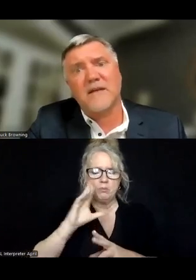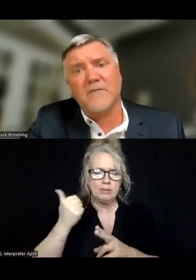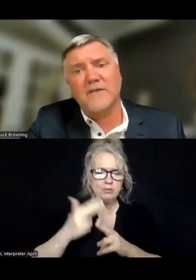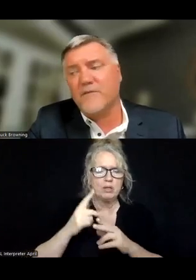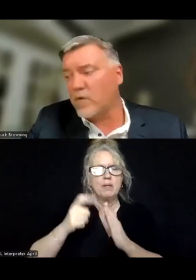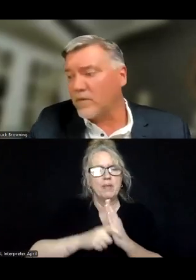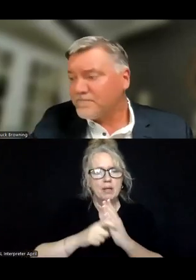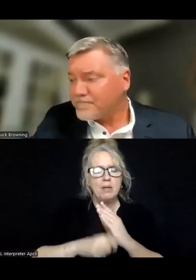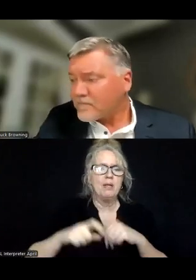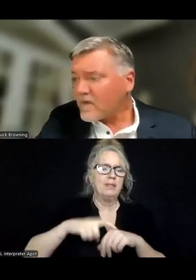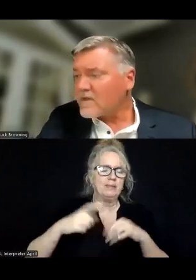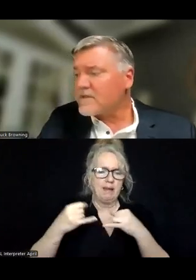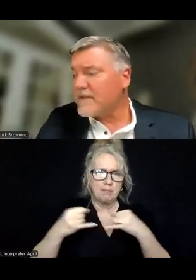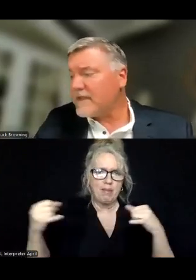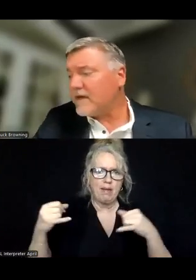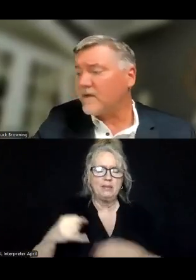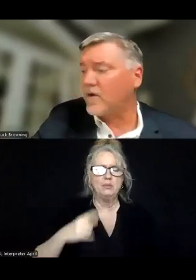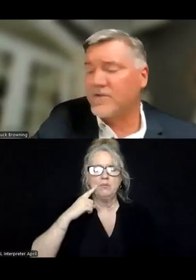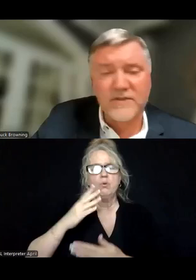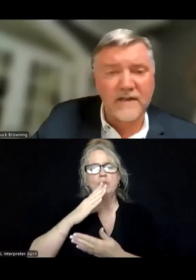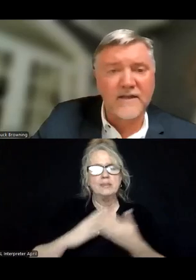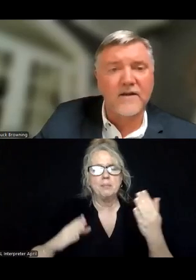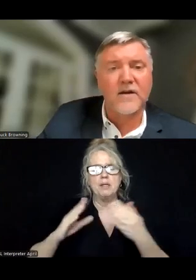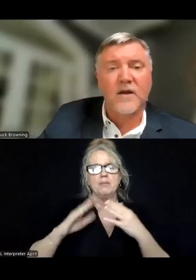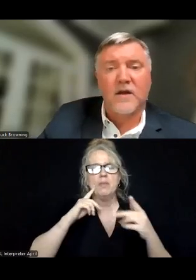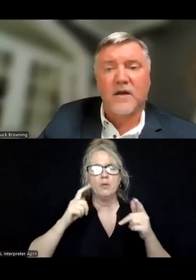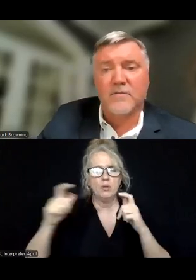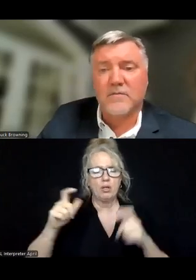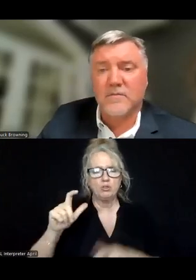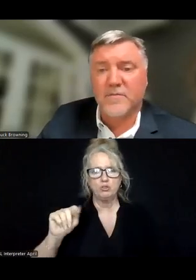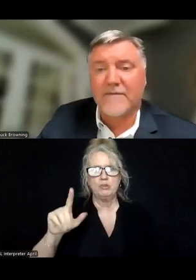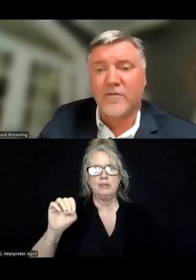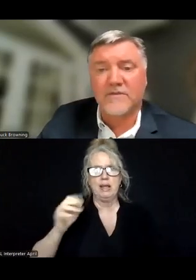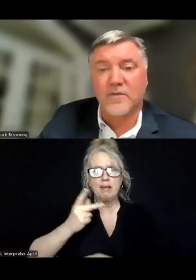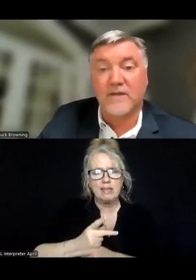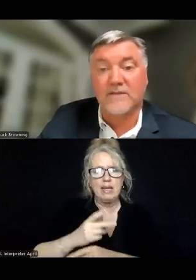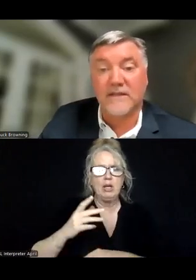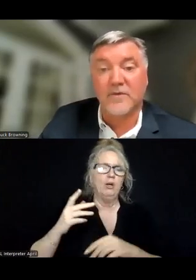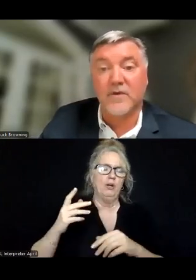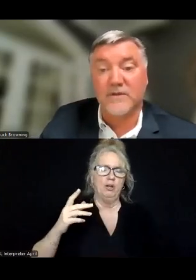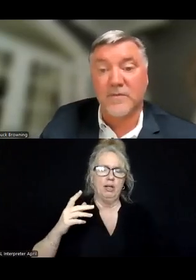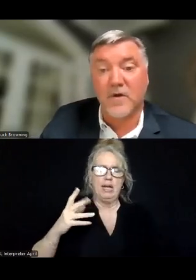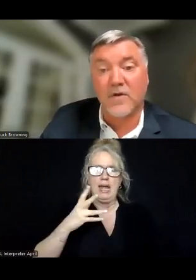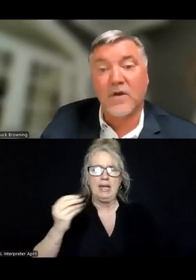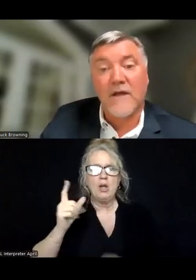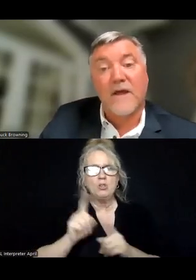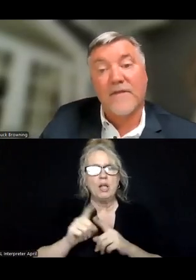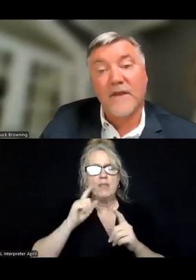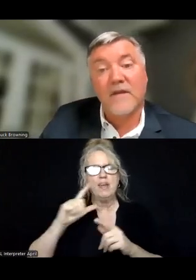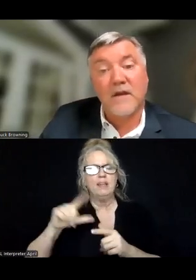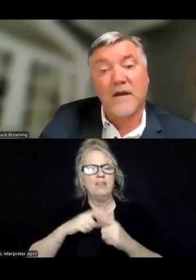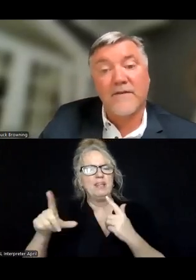article talks about the timelines for some of the larger telecare platforms as well as then moving on to smaller.